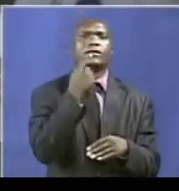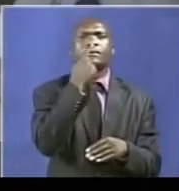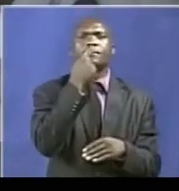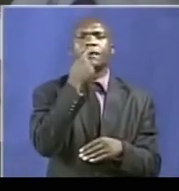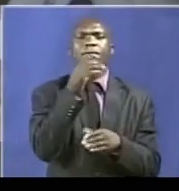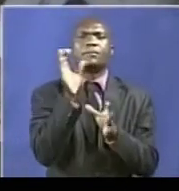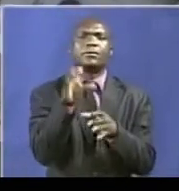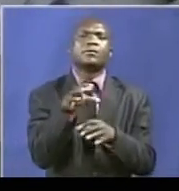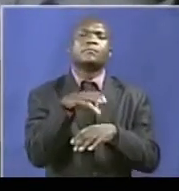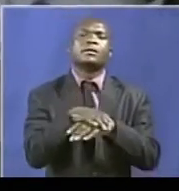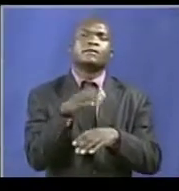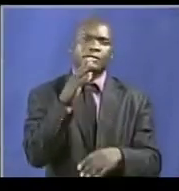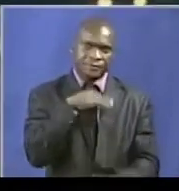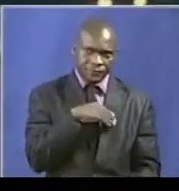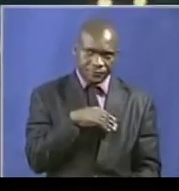Comrade Robert Mgabi.